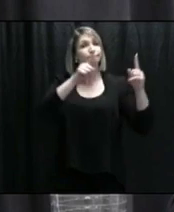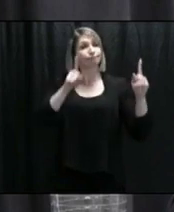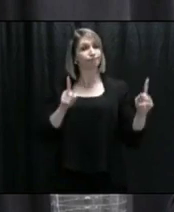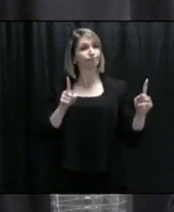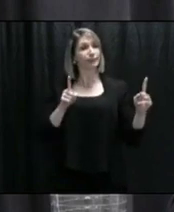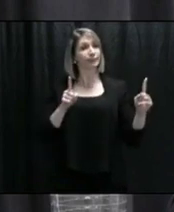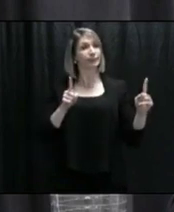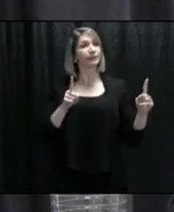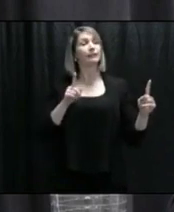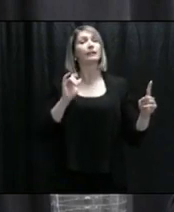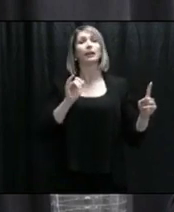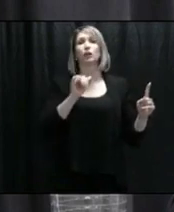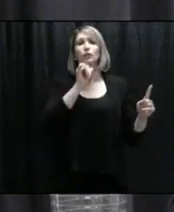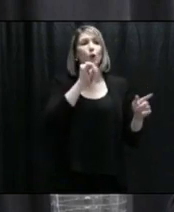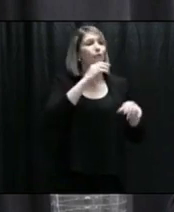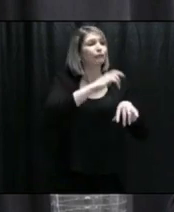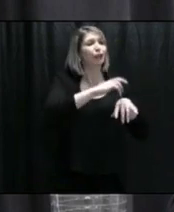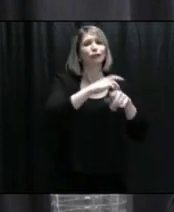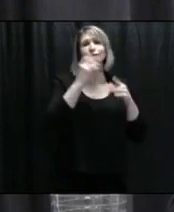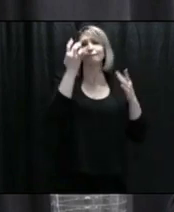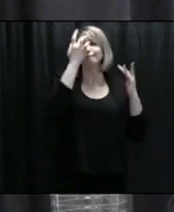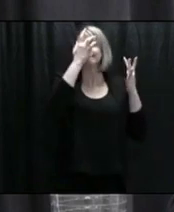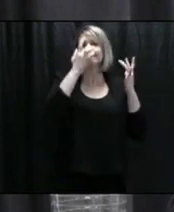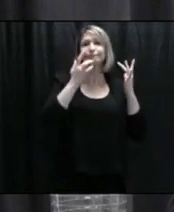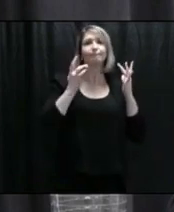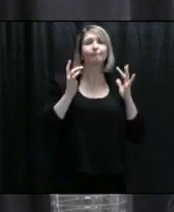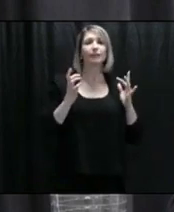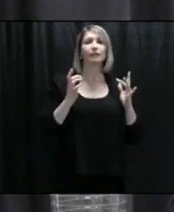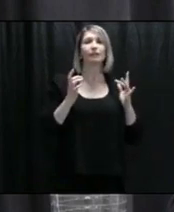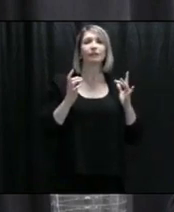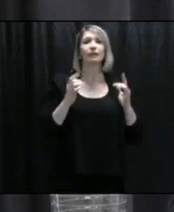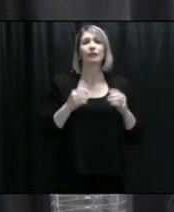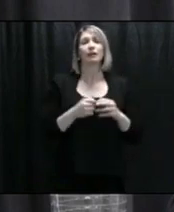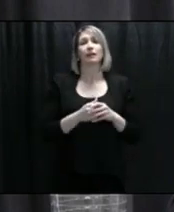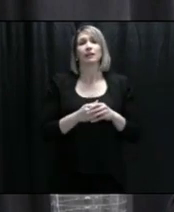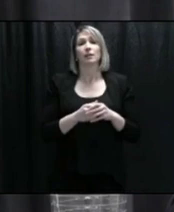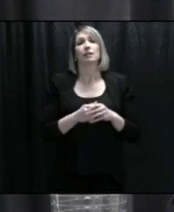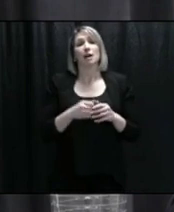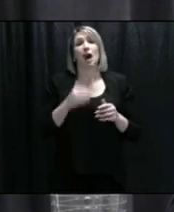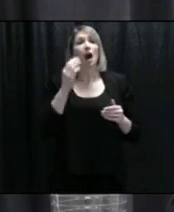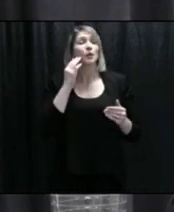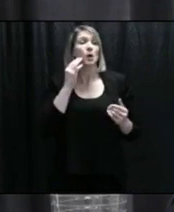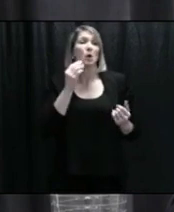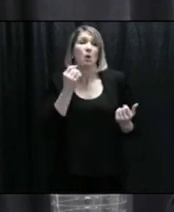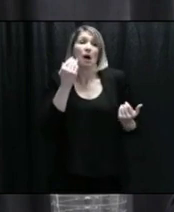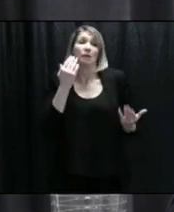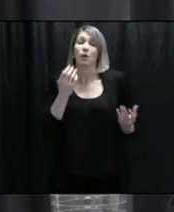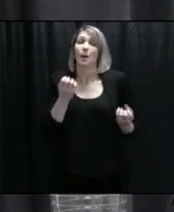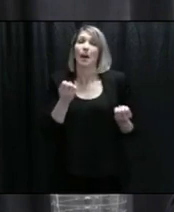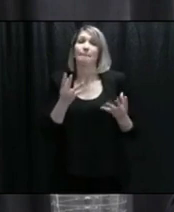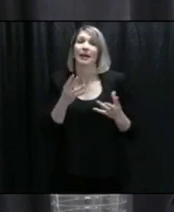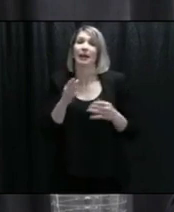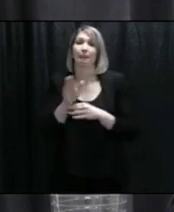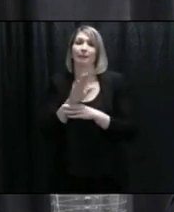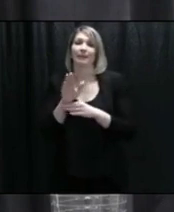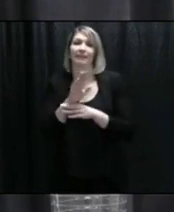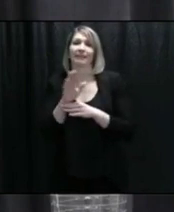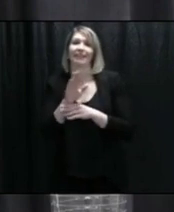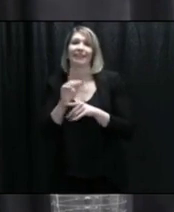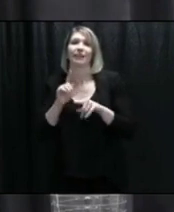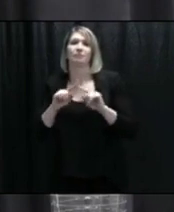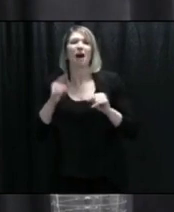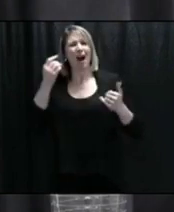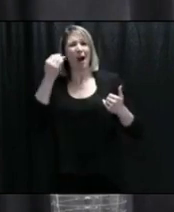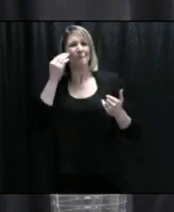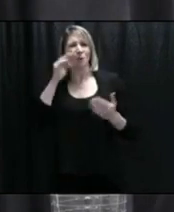The stores I've been in, and there haven't been many, my wife's not allowing me out at the moment, but basically they have markings